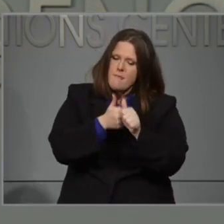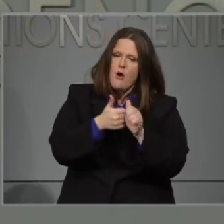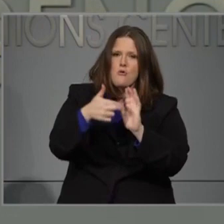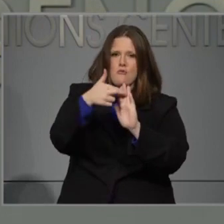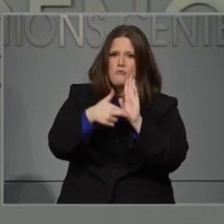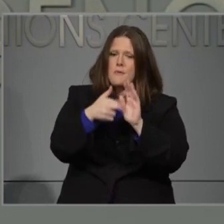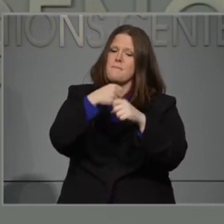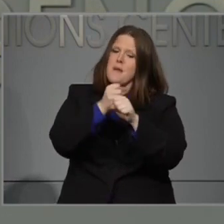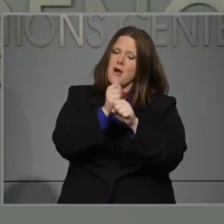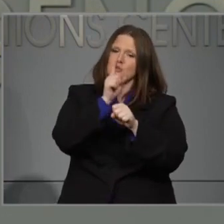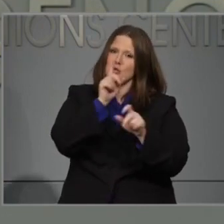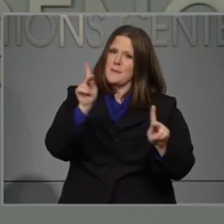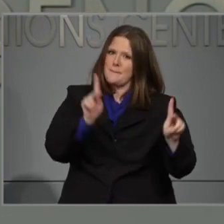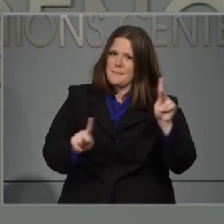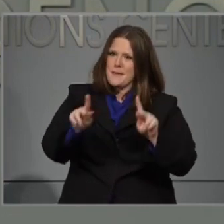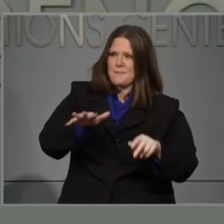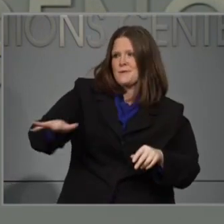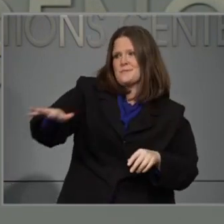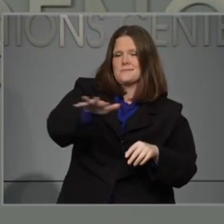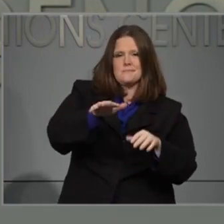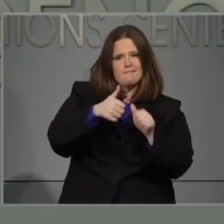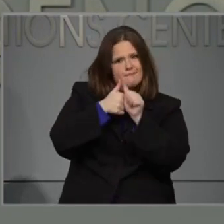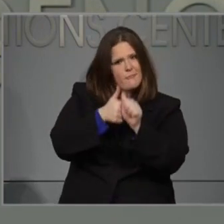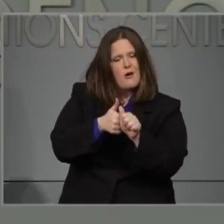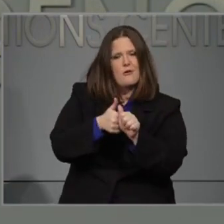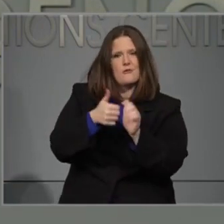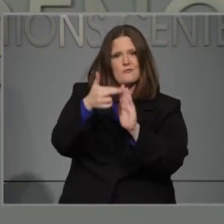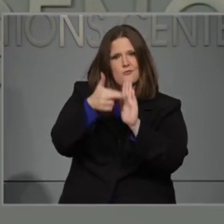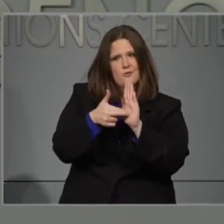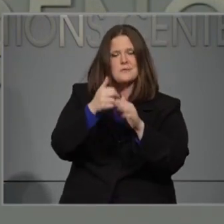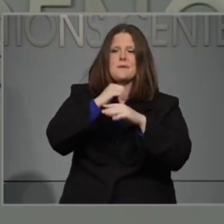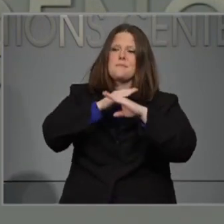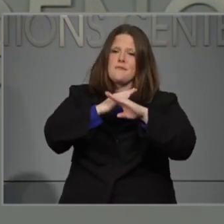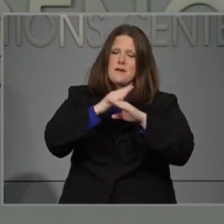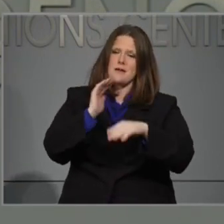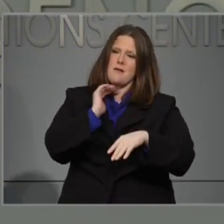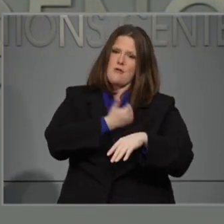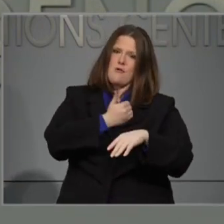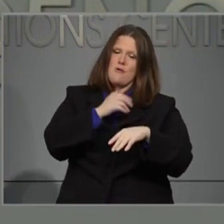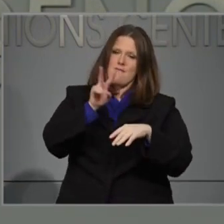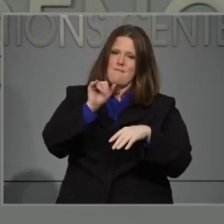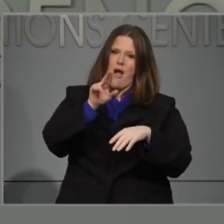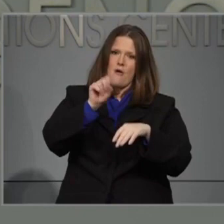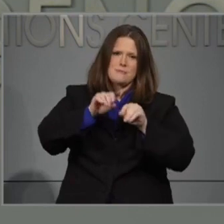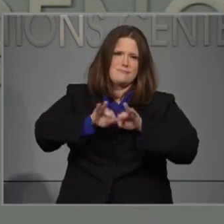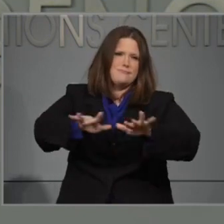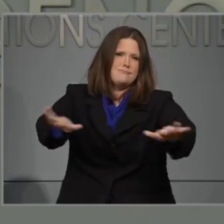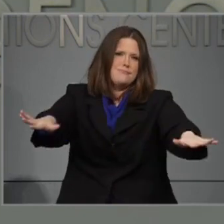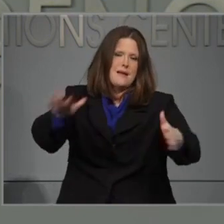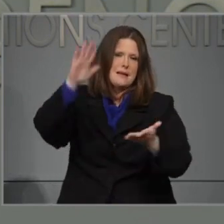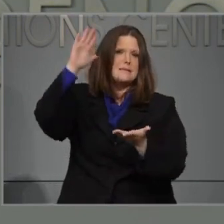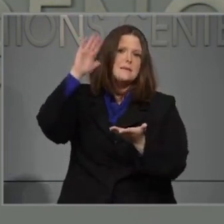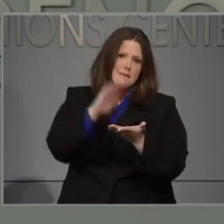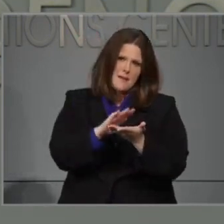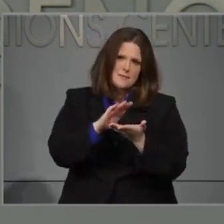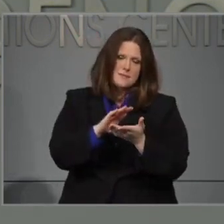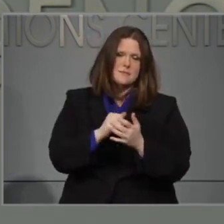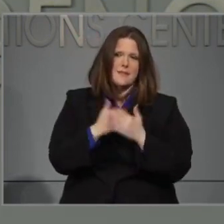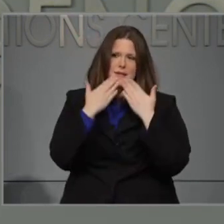folks are doing everything they can to keep virus level low and spread down. Thank you.